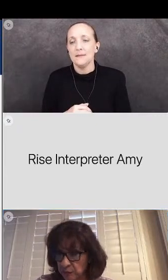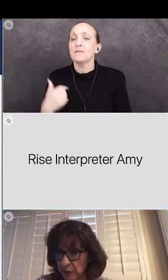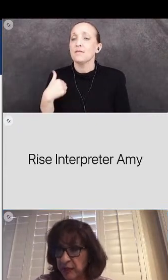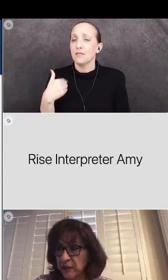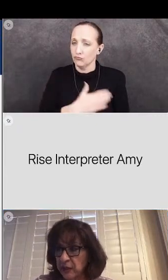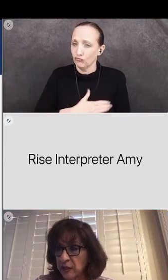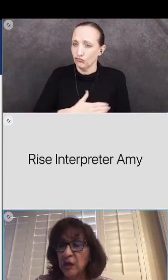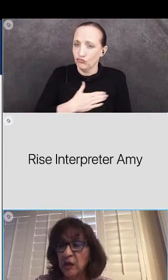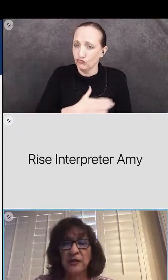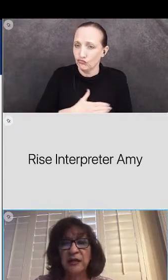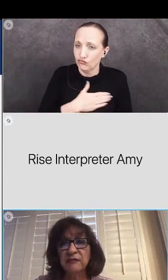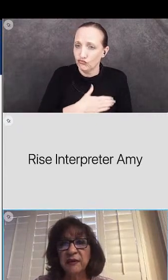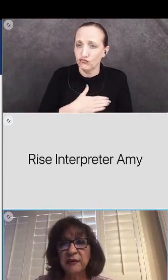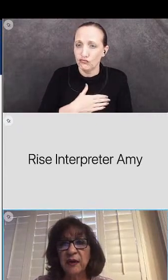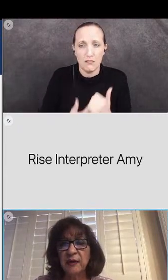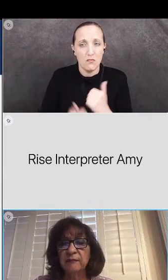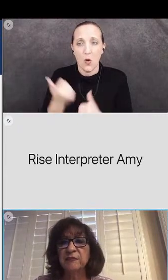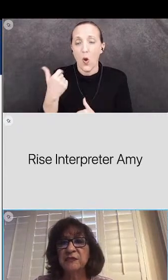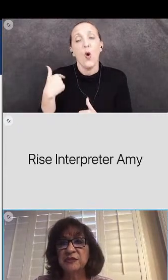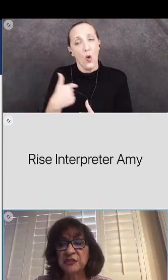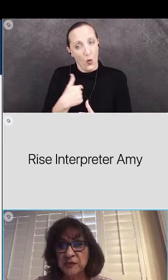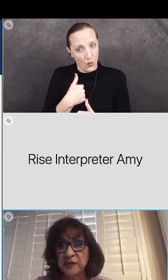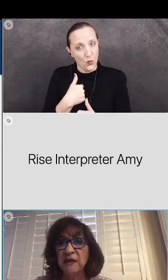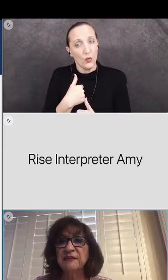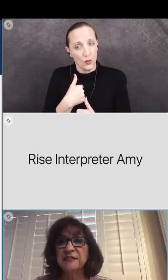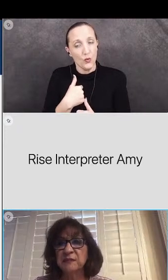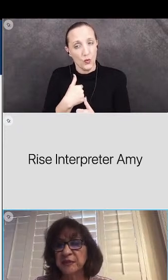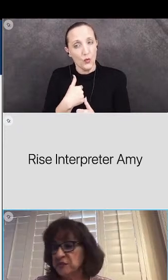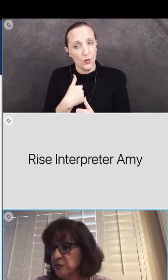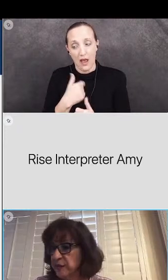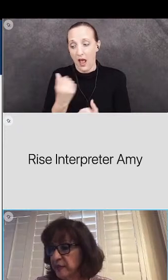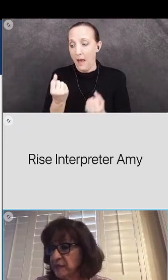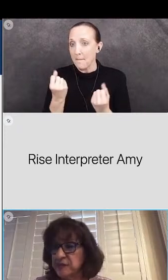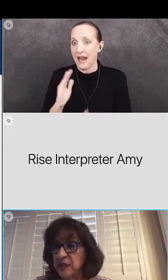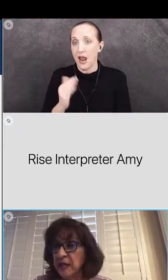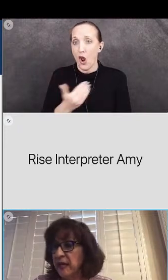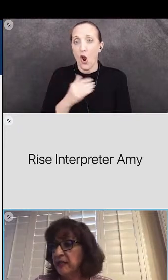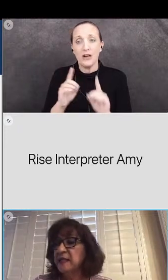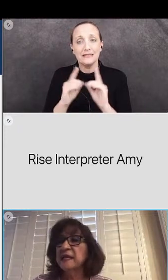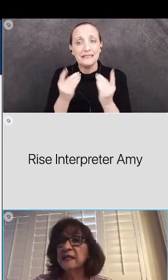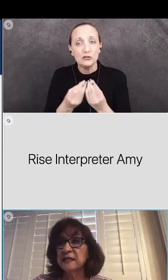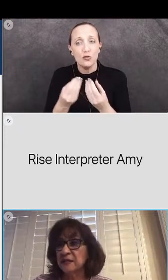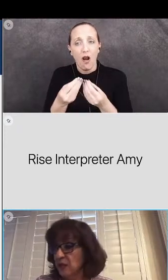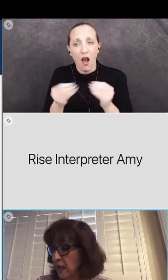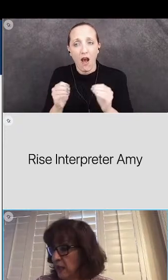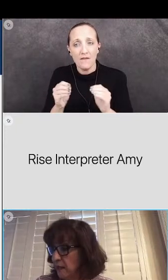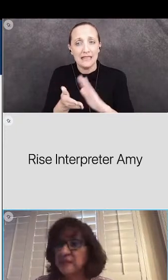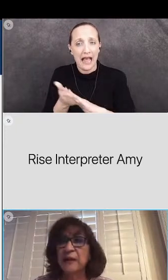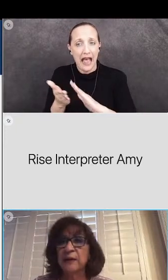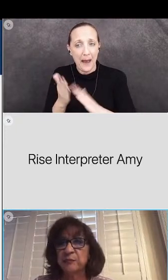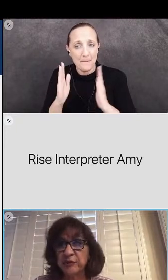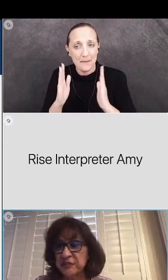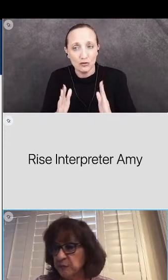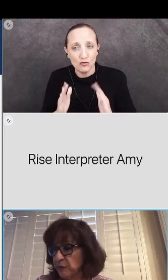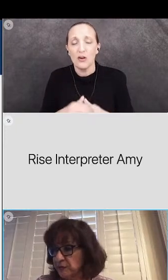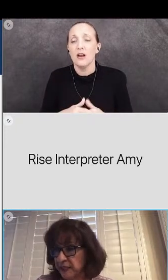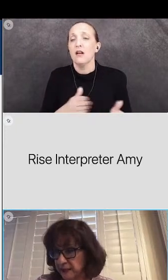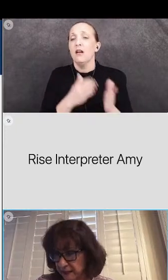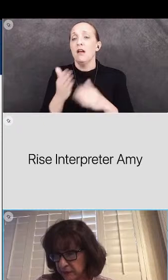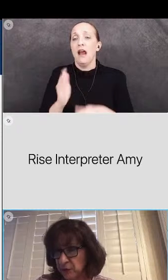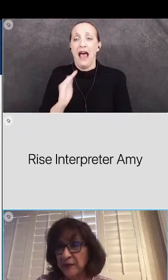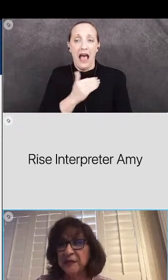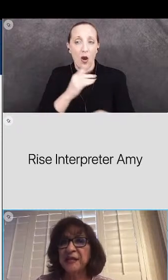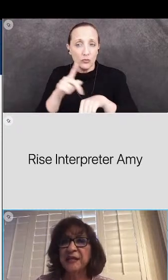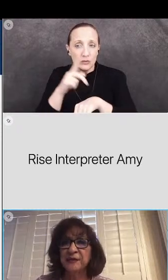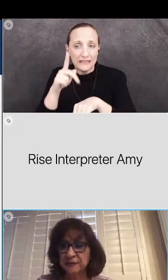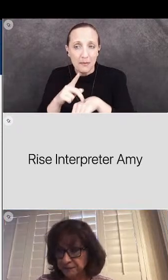brought along a lot of our district office administrators, and then now our principals